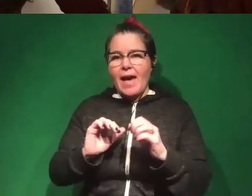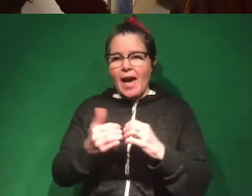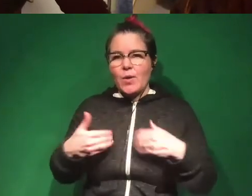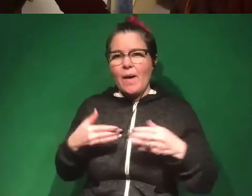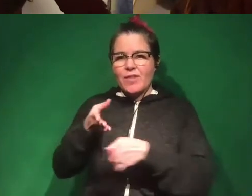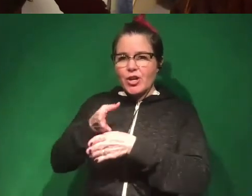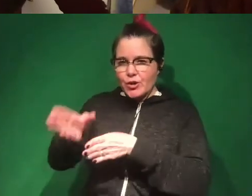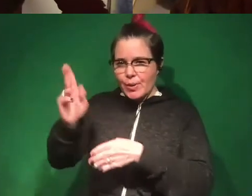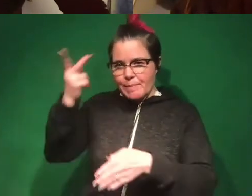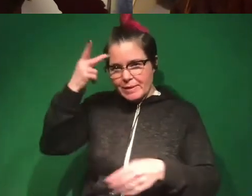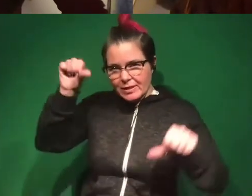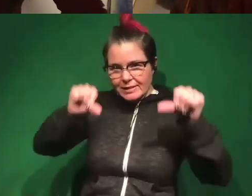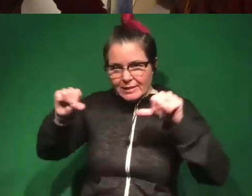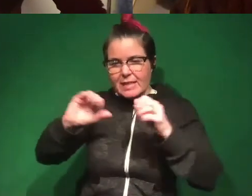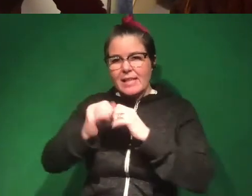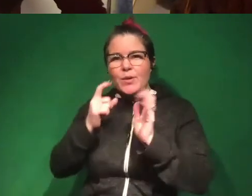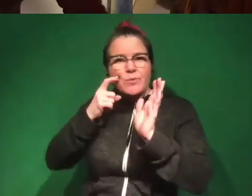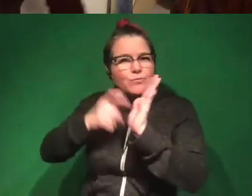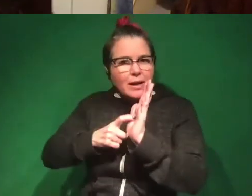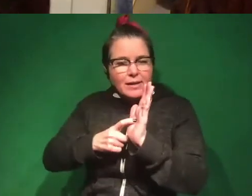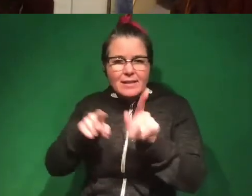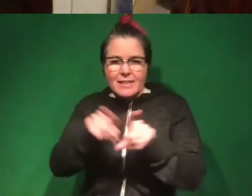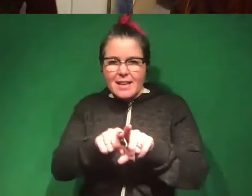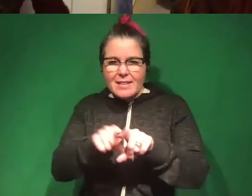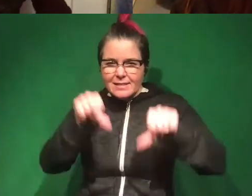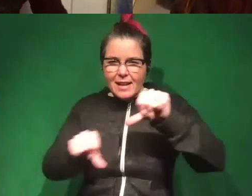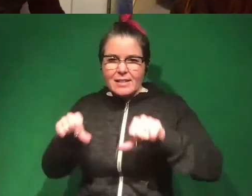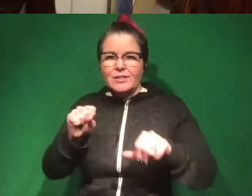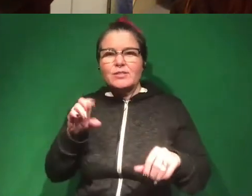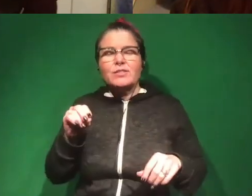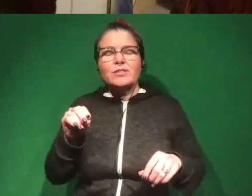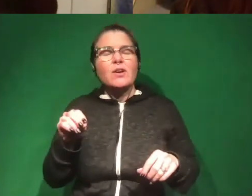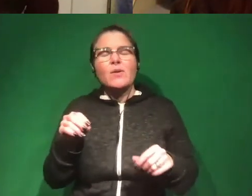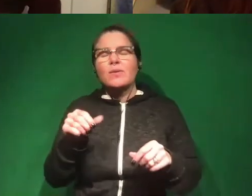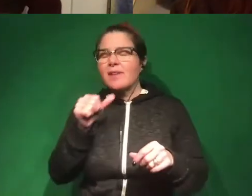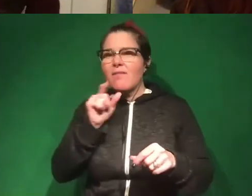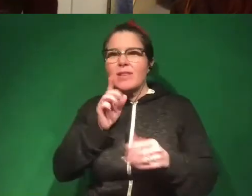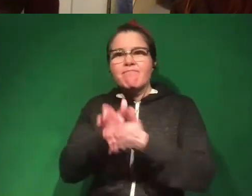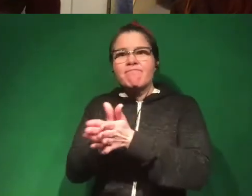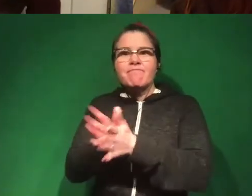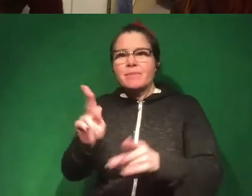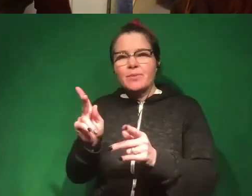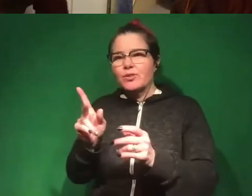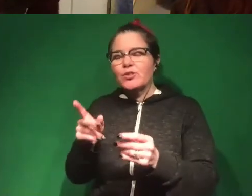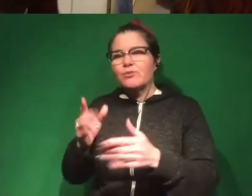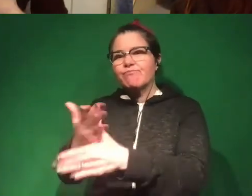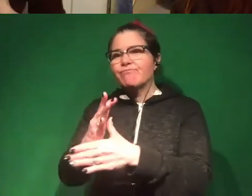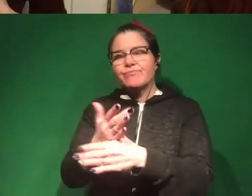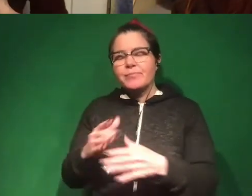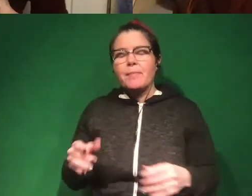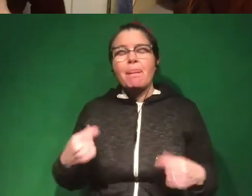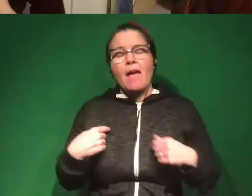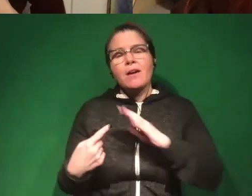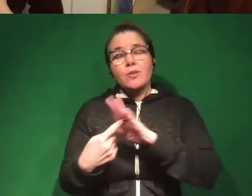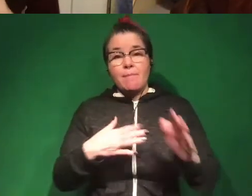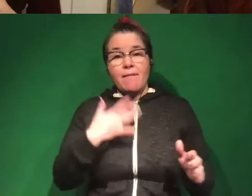political science and how you get recognized as an, as a scientist. And so a lot of that doesn't incentivize that kind of thing. I, what I can point you to are, my favorite